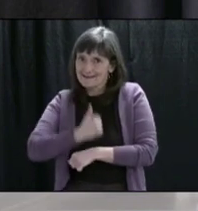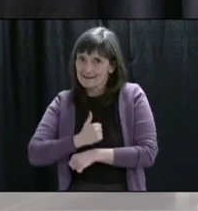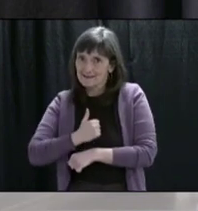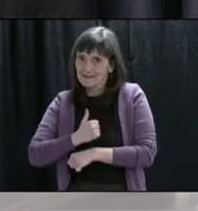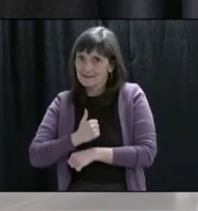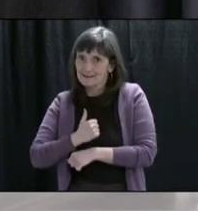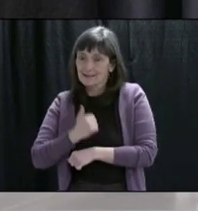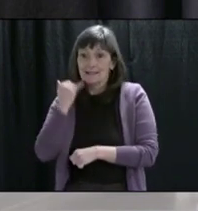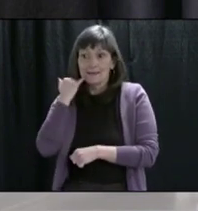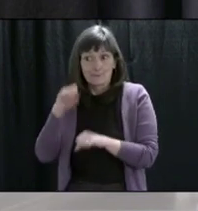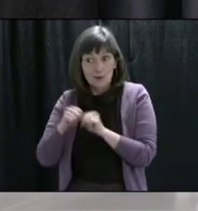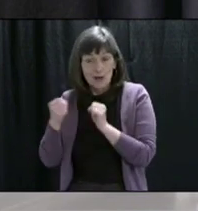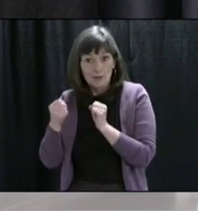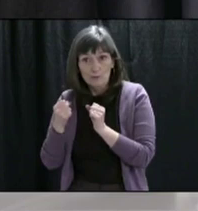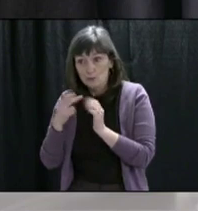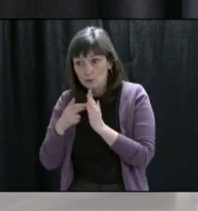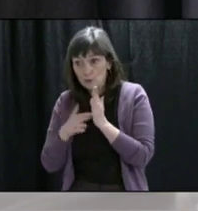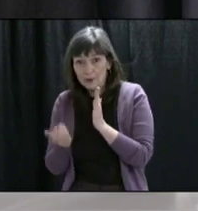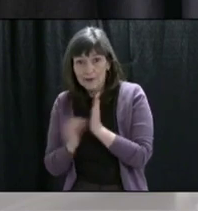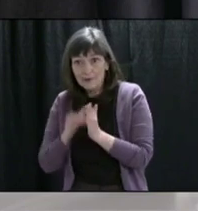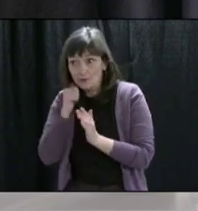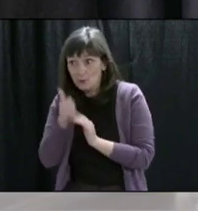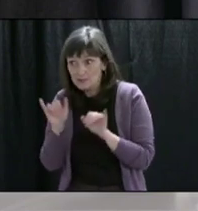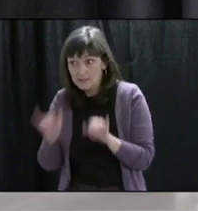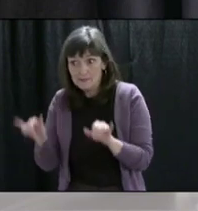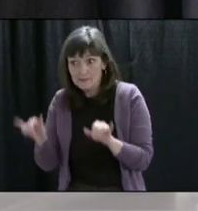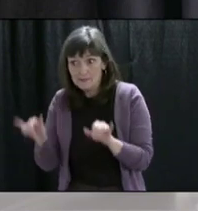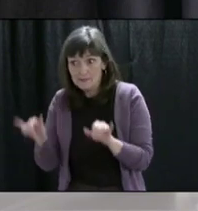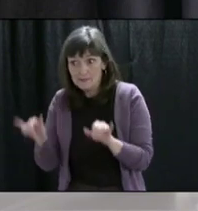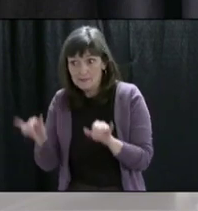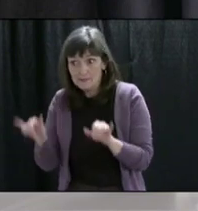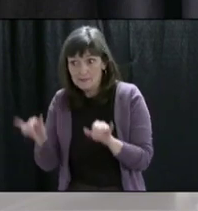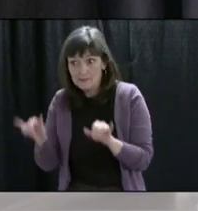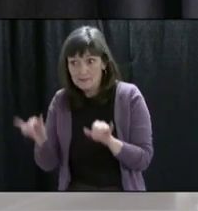day is another offence. And the scale of fines